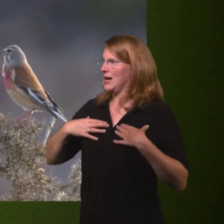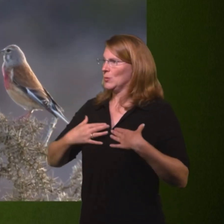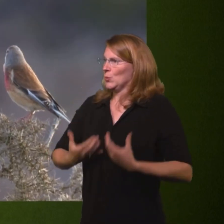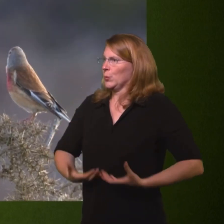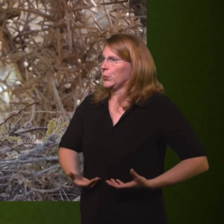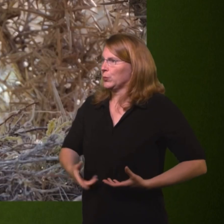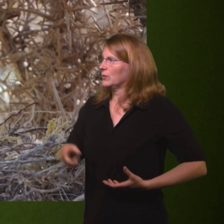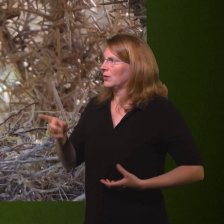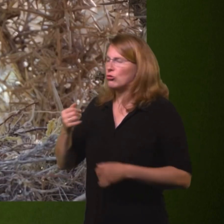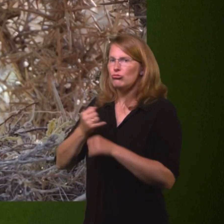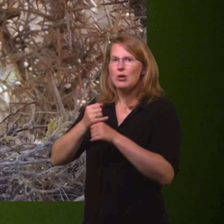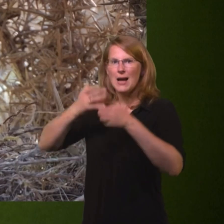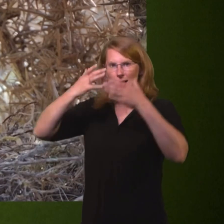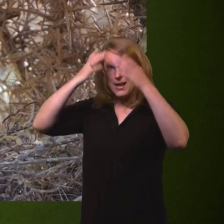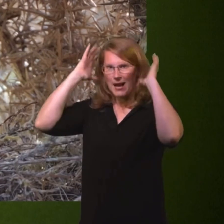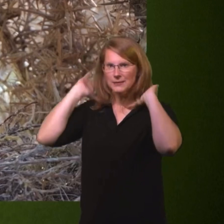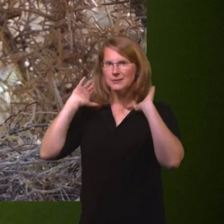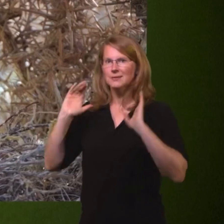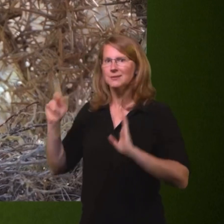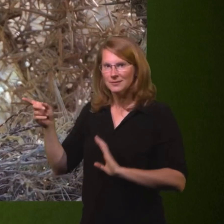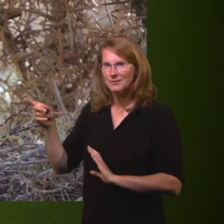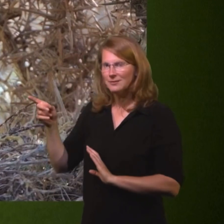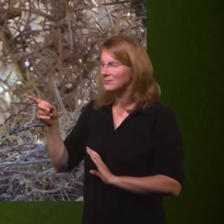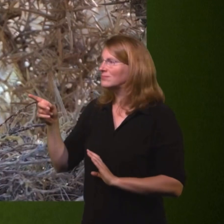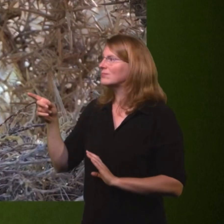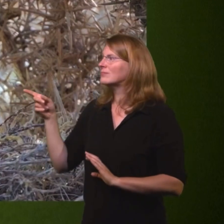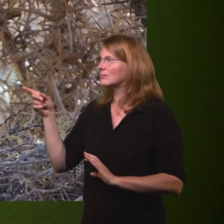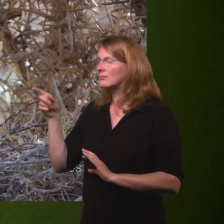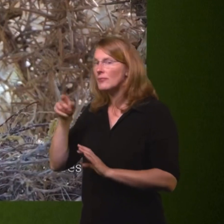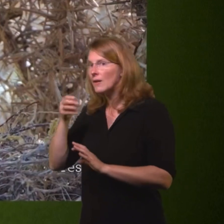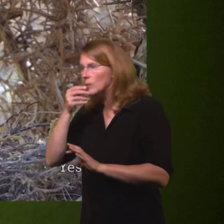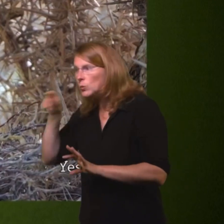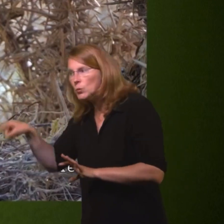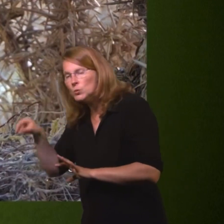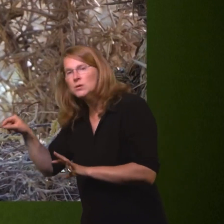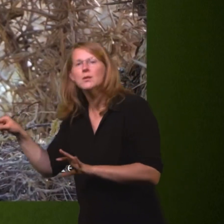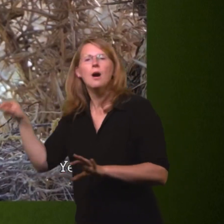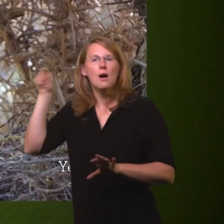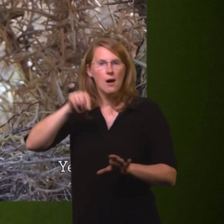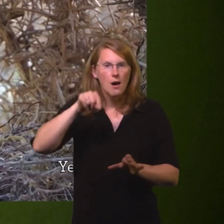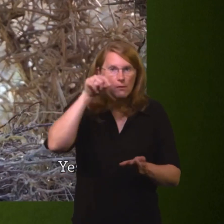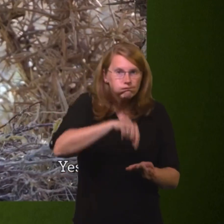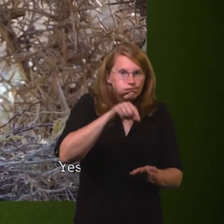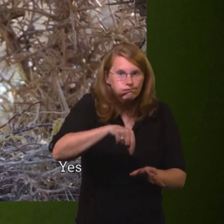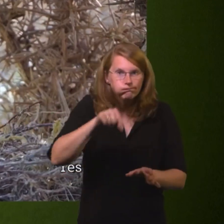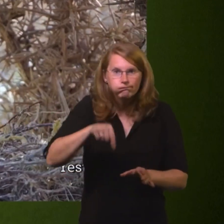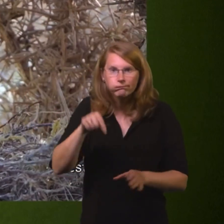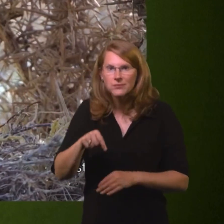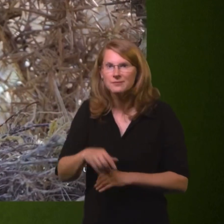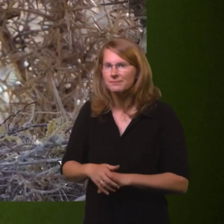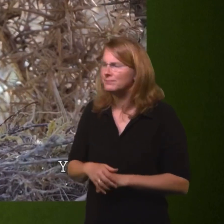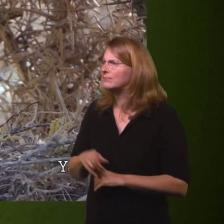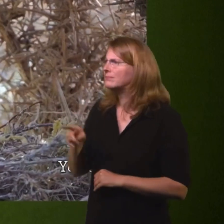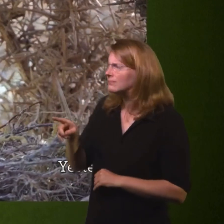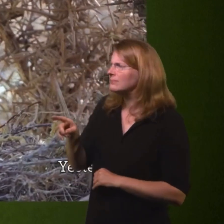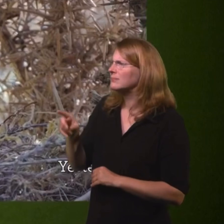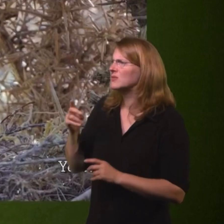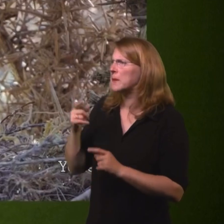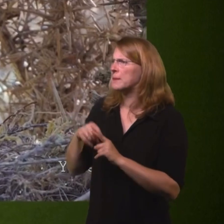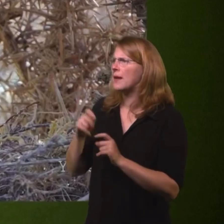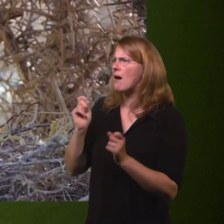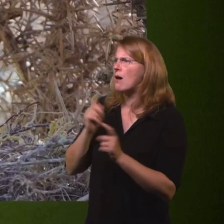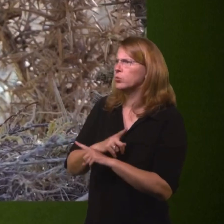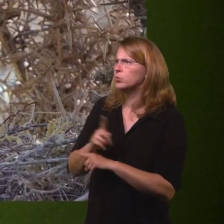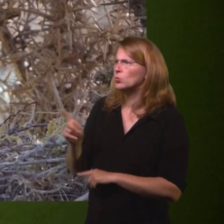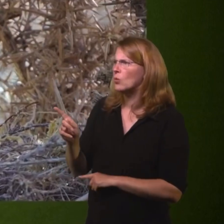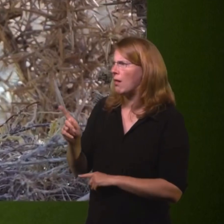chest, grey head, coming in here to feed the young. And immediately we see something which is relatively unusual about